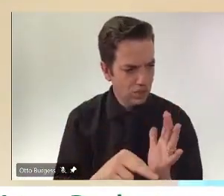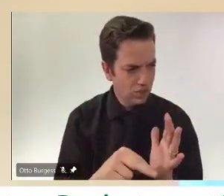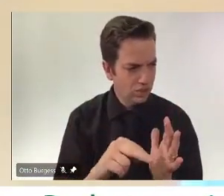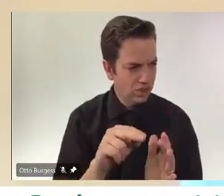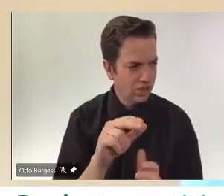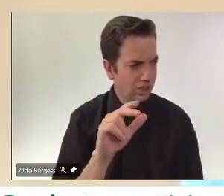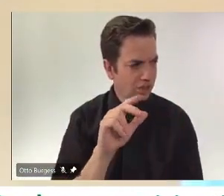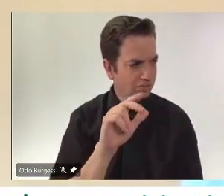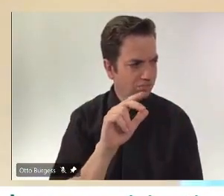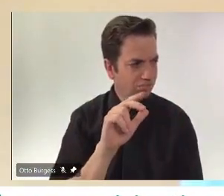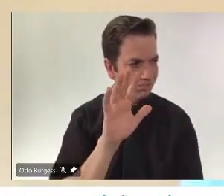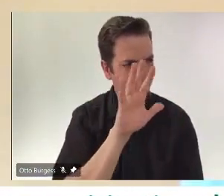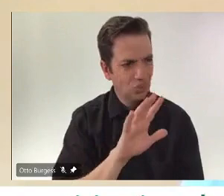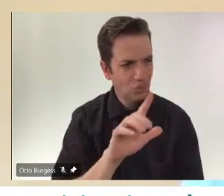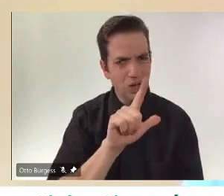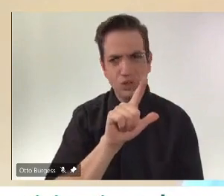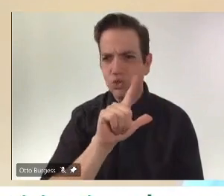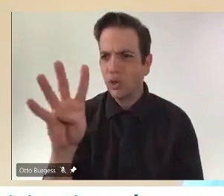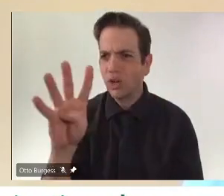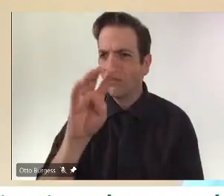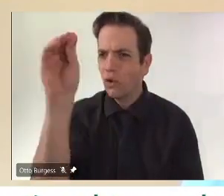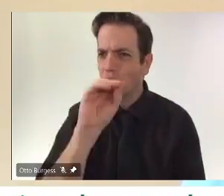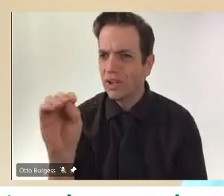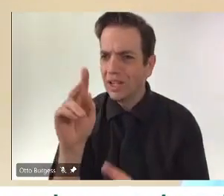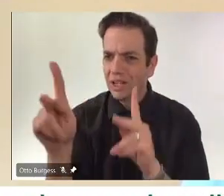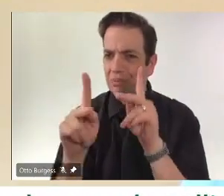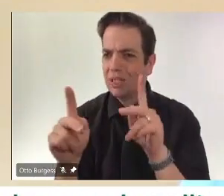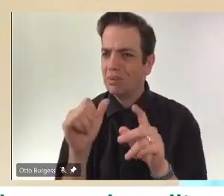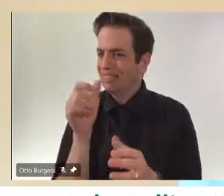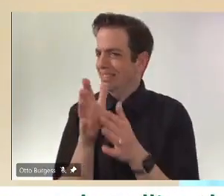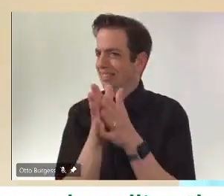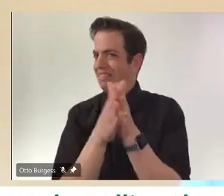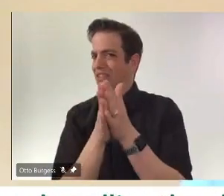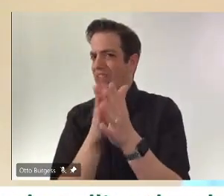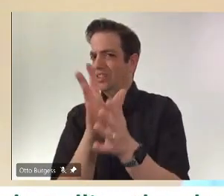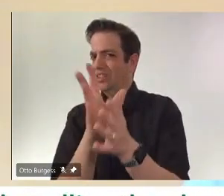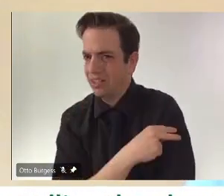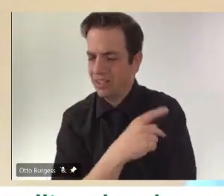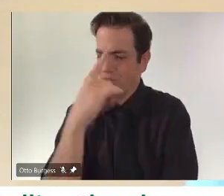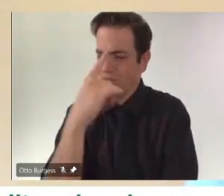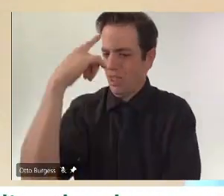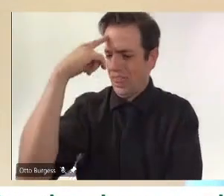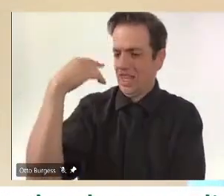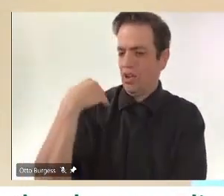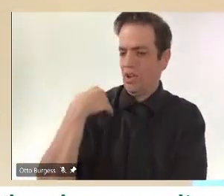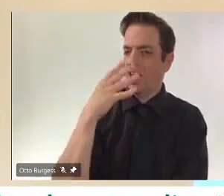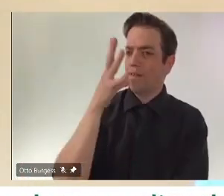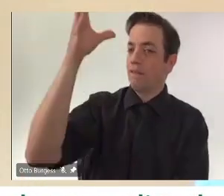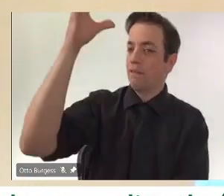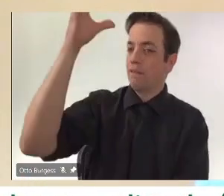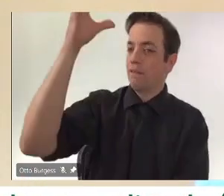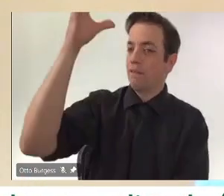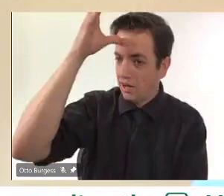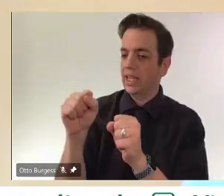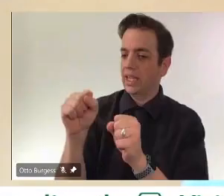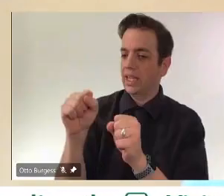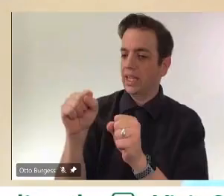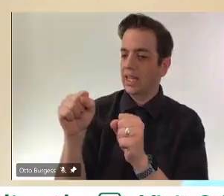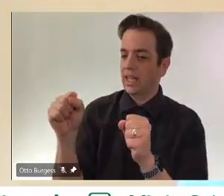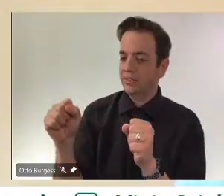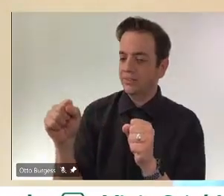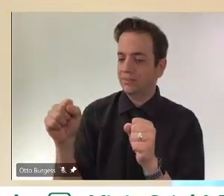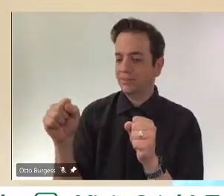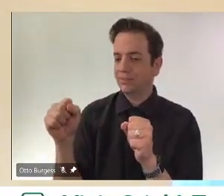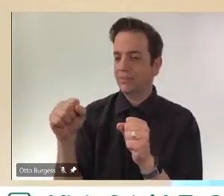I mean, you're still looking potentially, I think, at parents who are going to have an influence, I think, over their kids. So is is there a